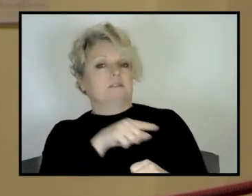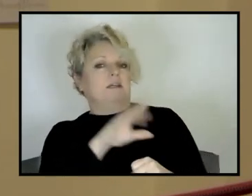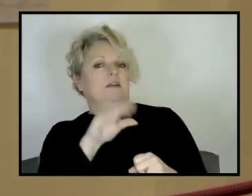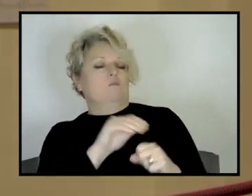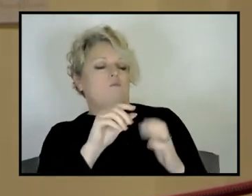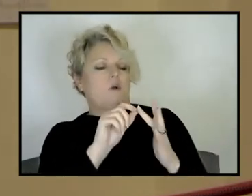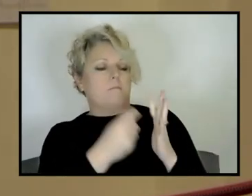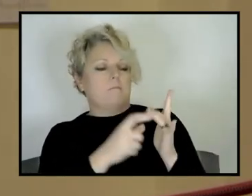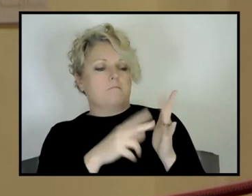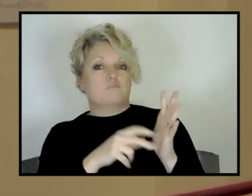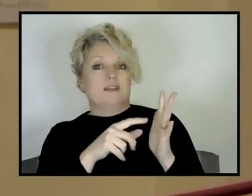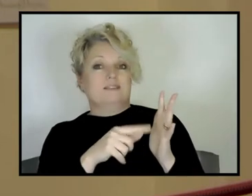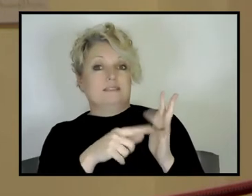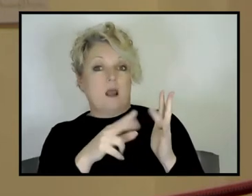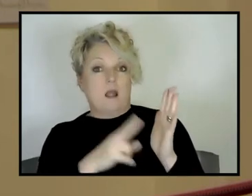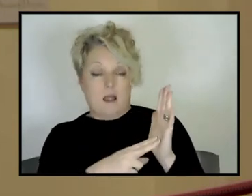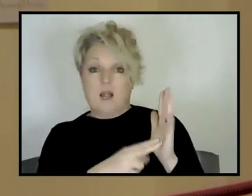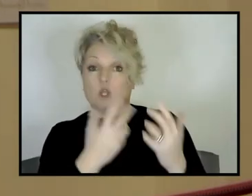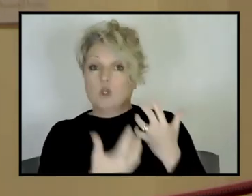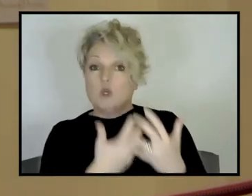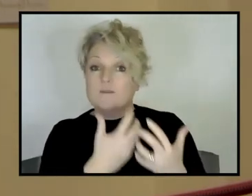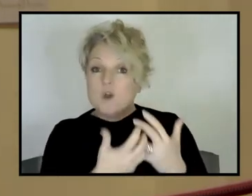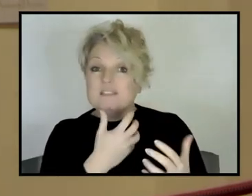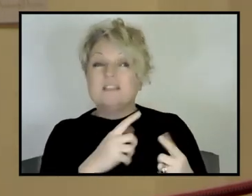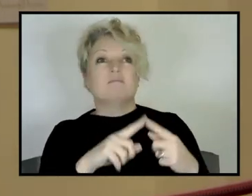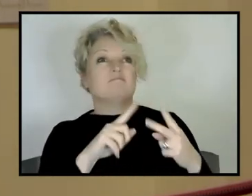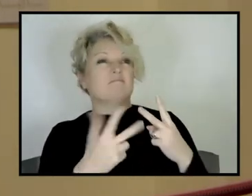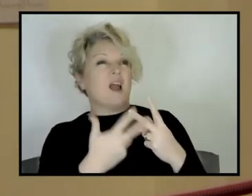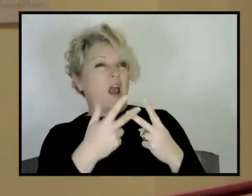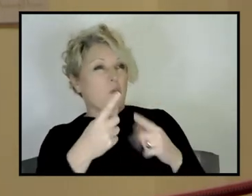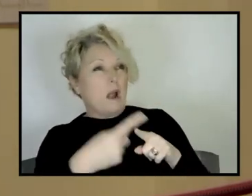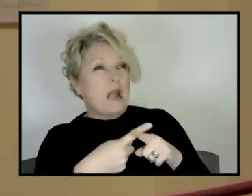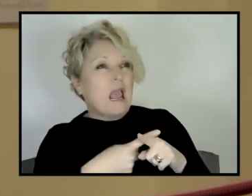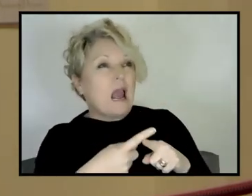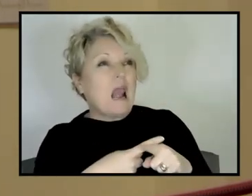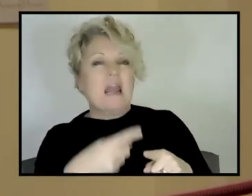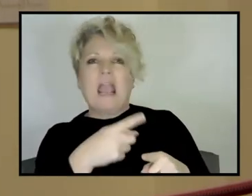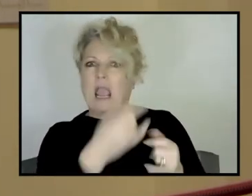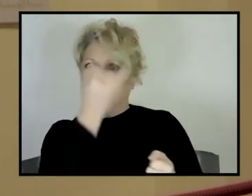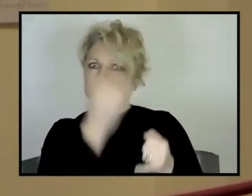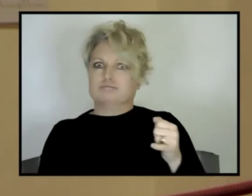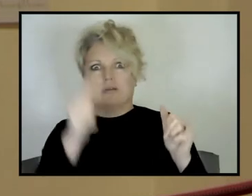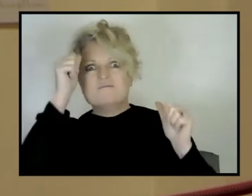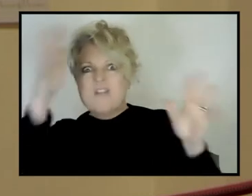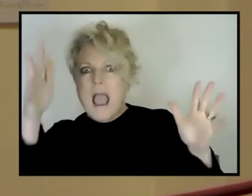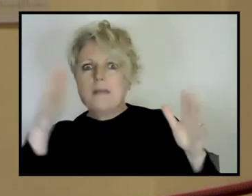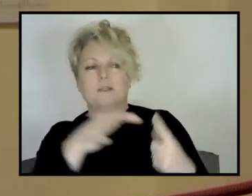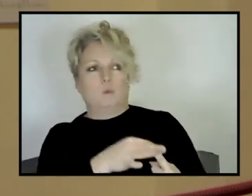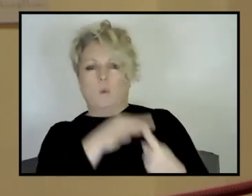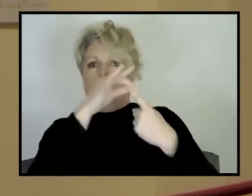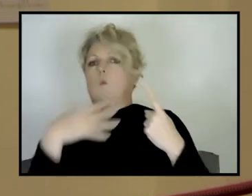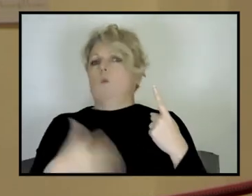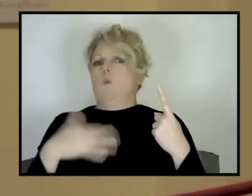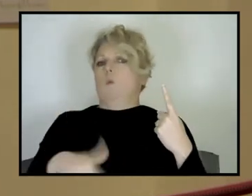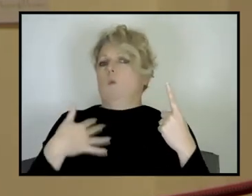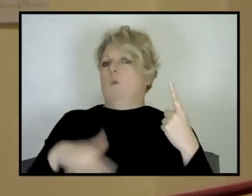forthright in his support of it. Arthur Holmes in England, who was probably the most prominent, um, geologist of his day in the early part of